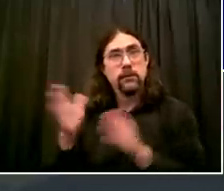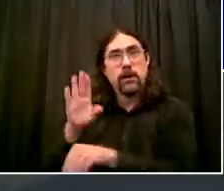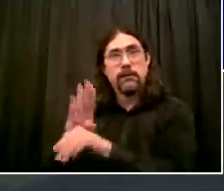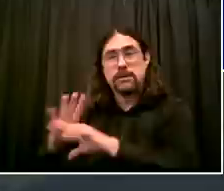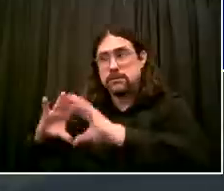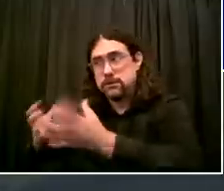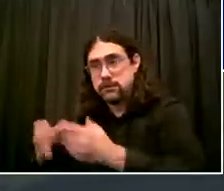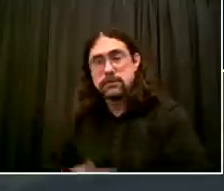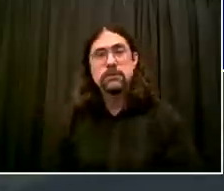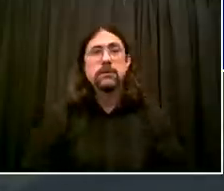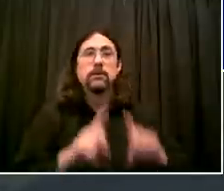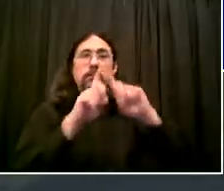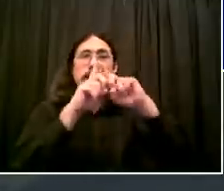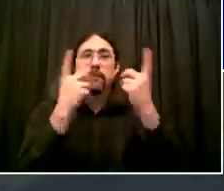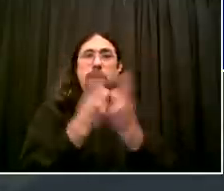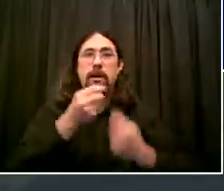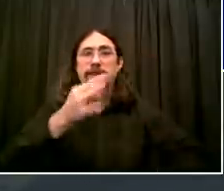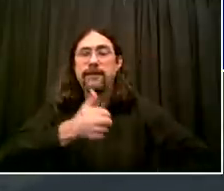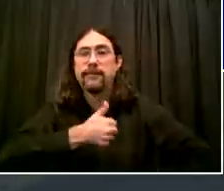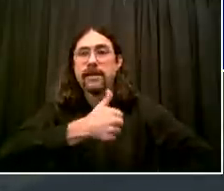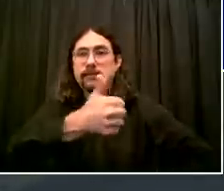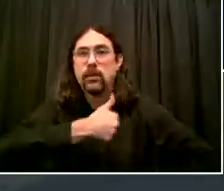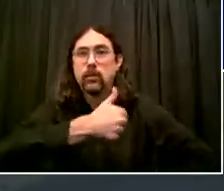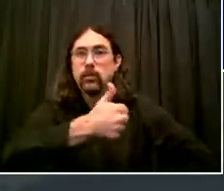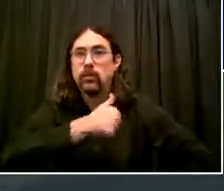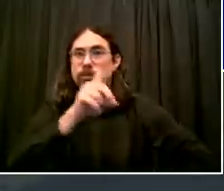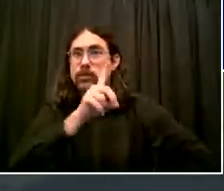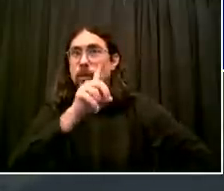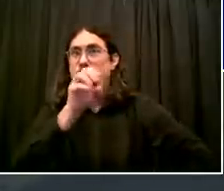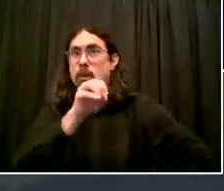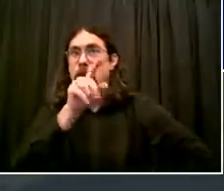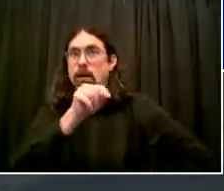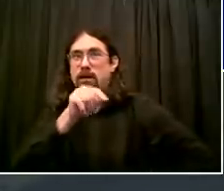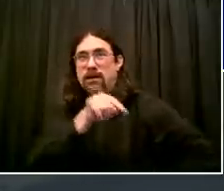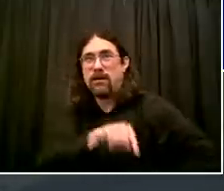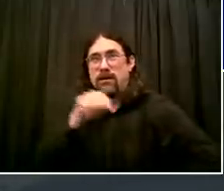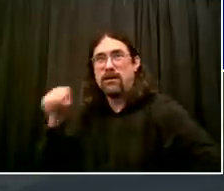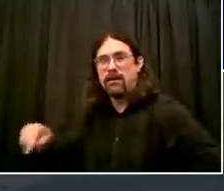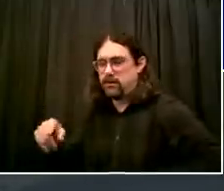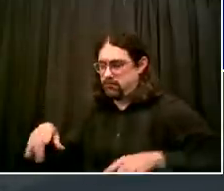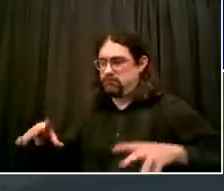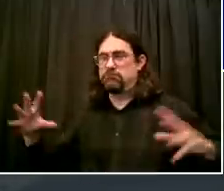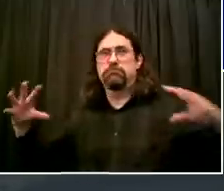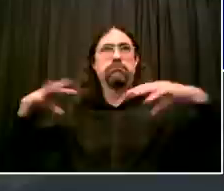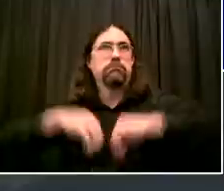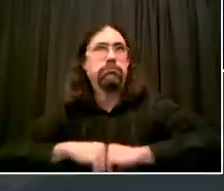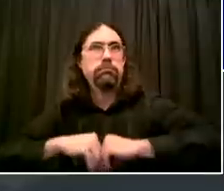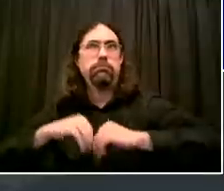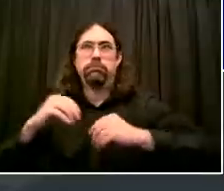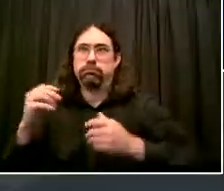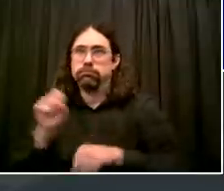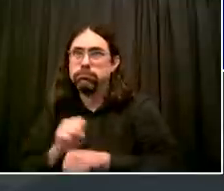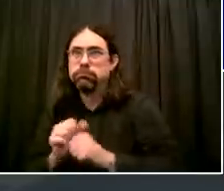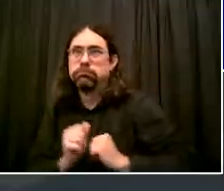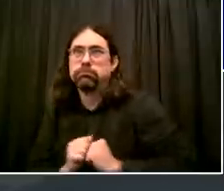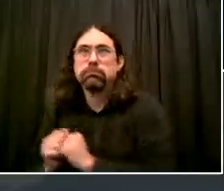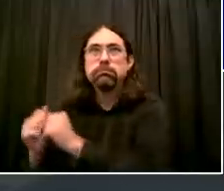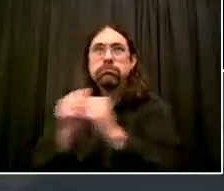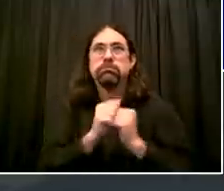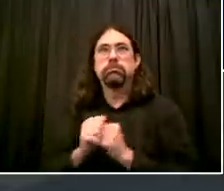information. They're going to need some place to turn. So, Small Business Services has a hotline that will be there for all restaurant owners and managers to get answers.